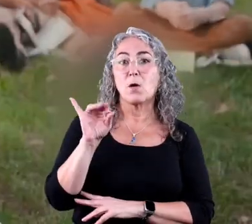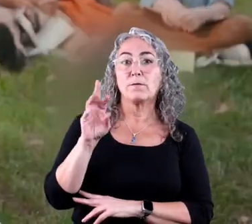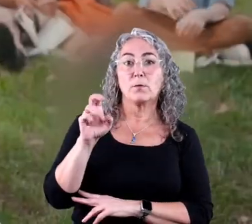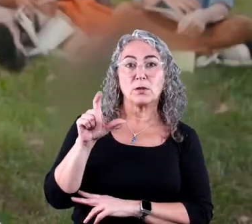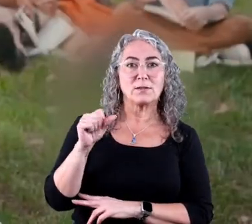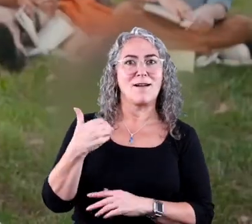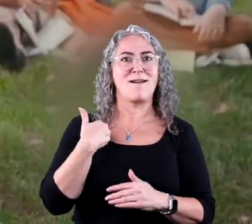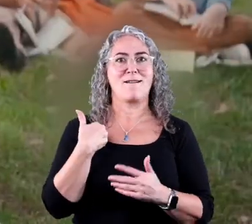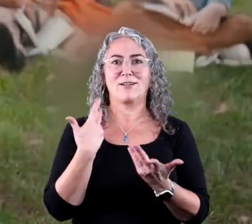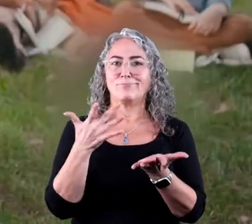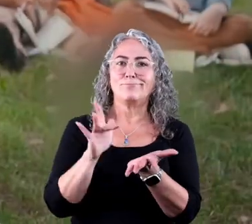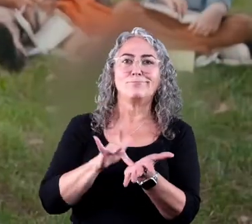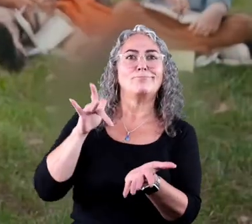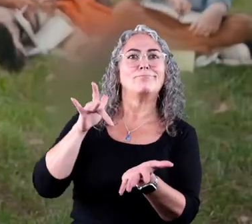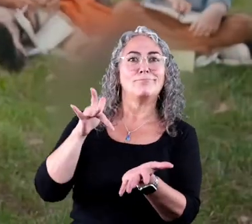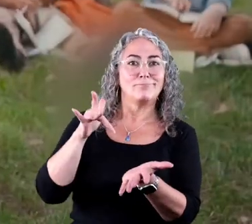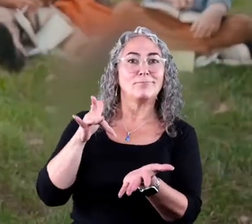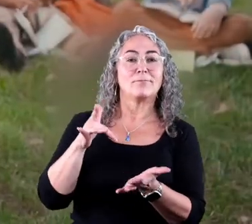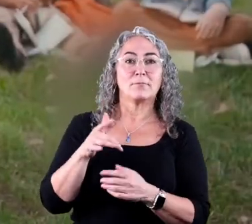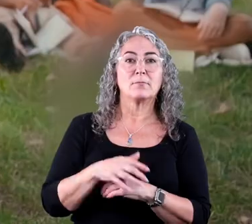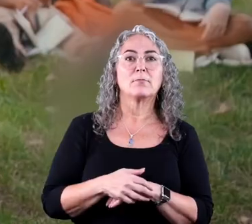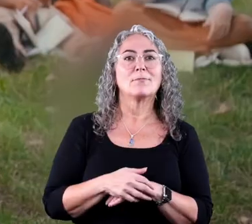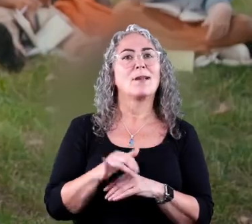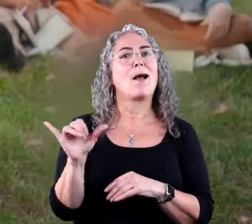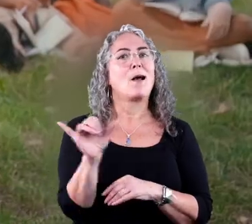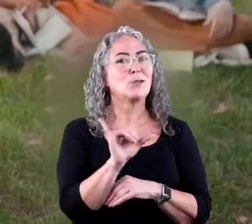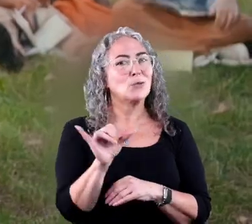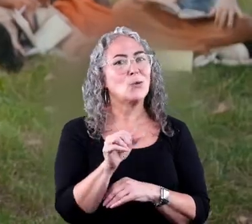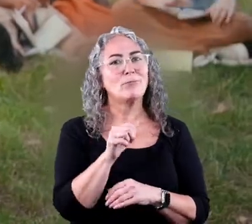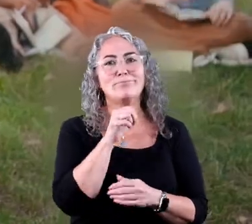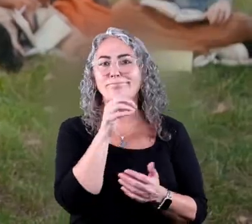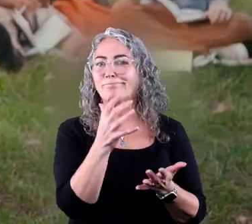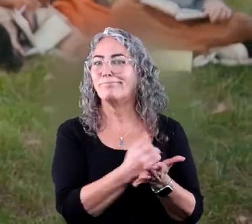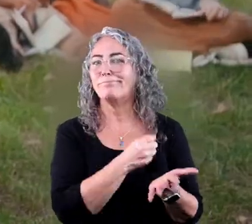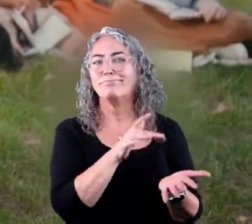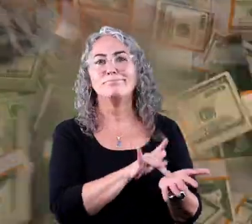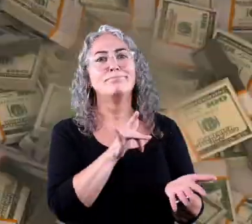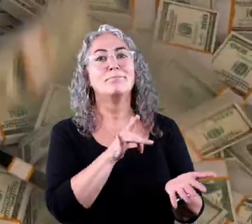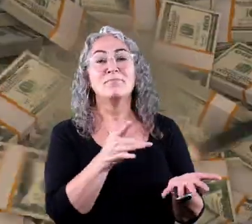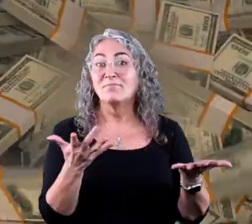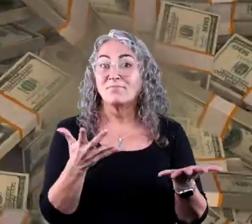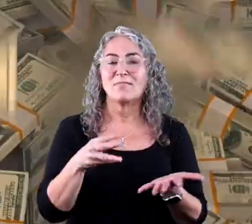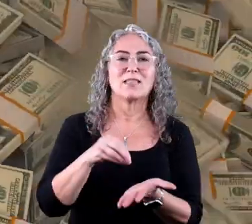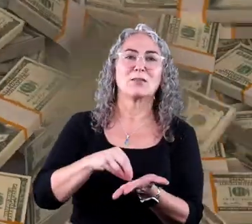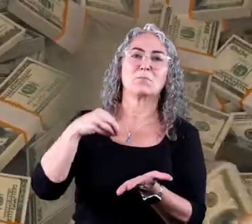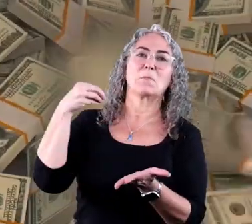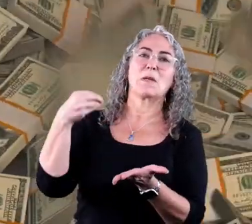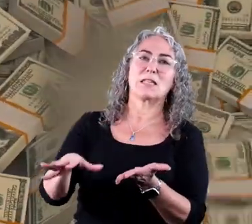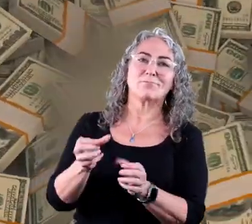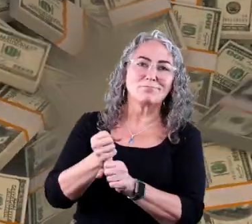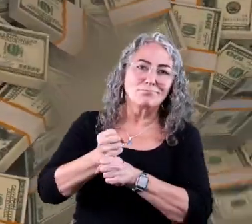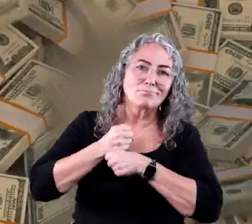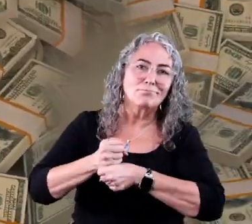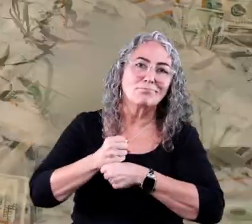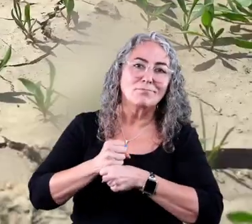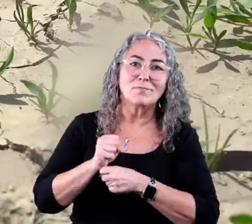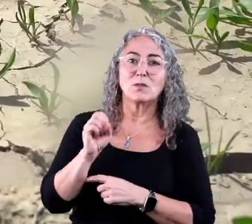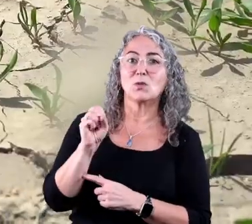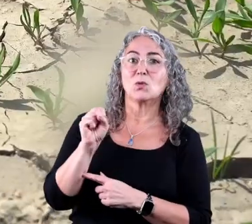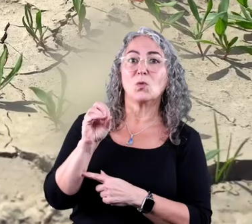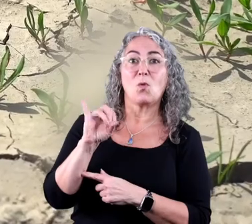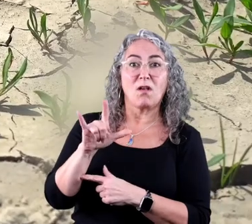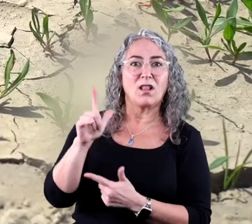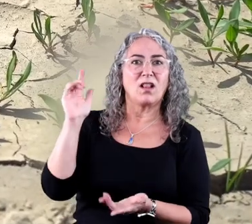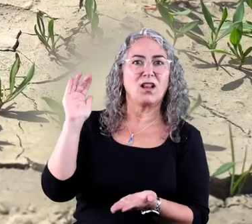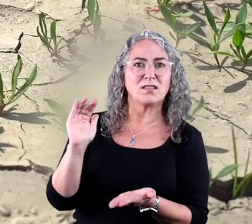While biofuels have some great advantages, there are also some disadvantages. They can be expensive to produce. The